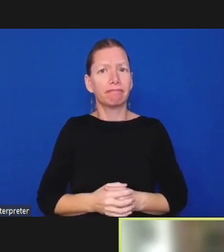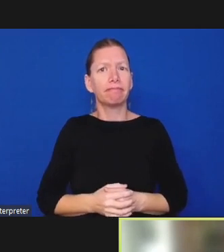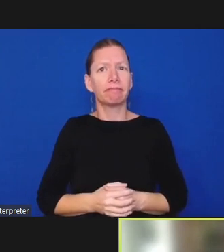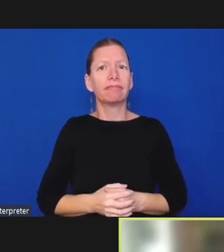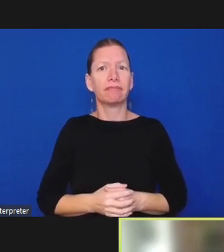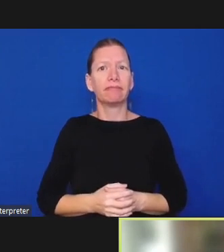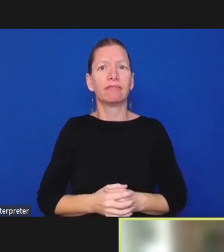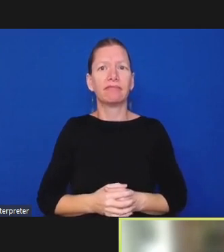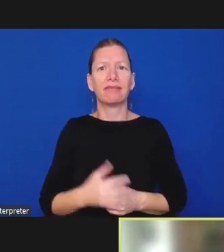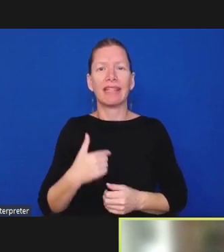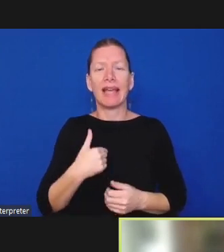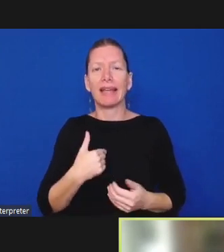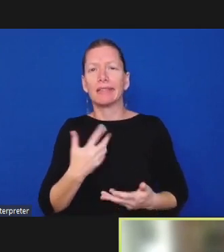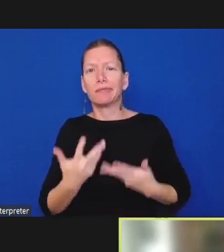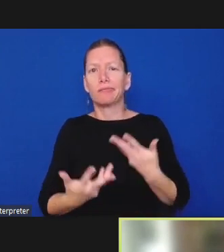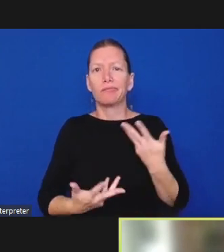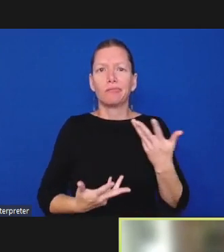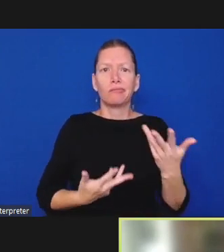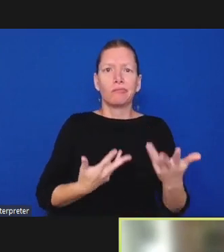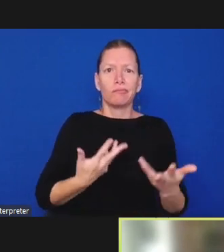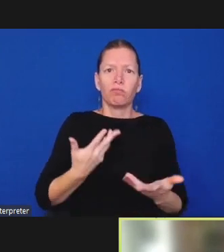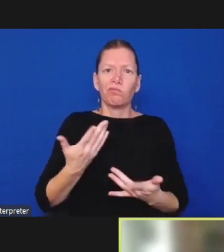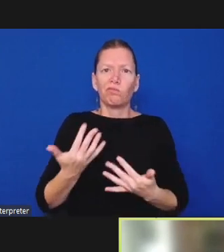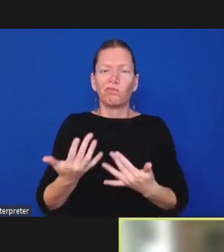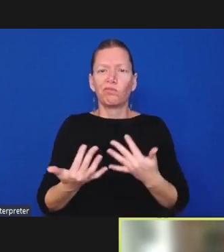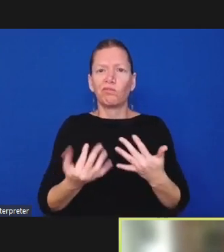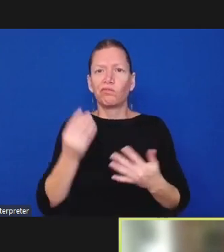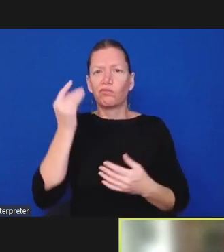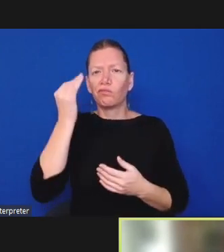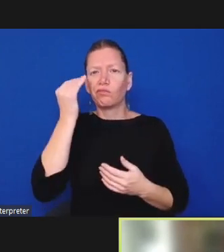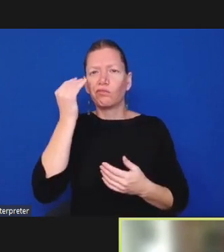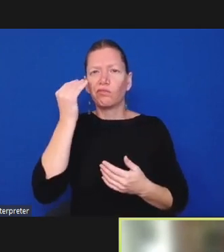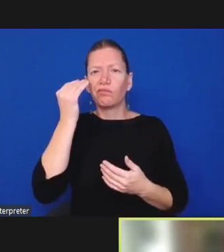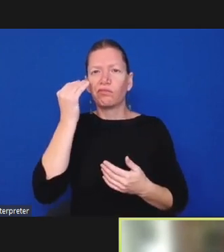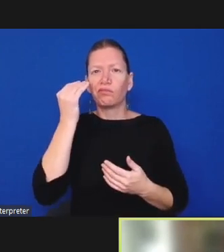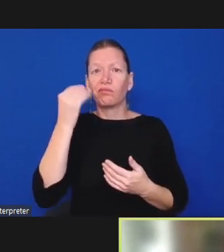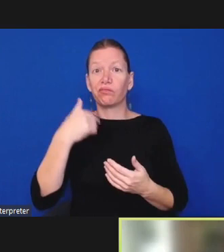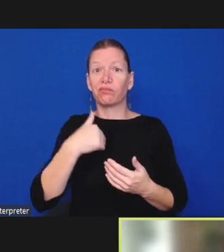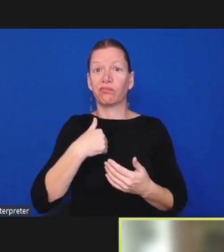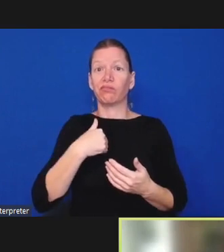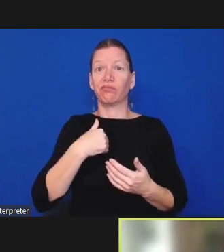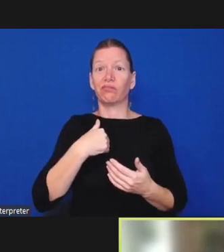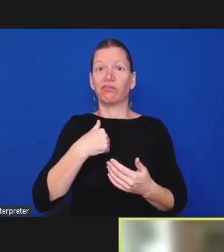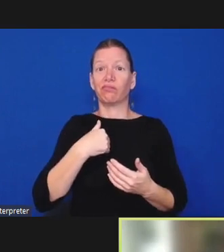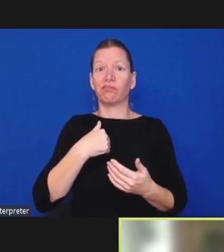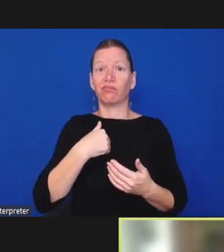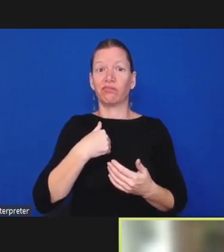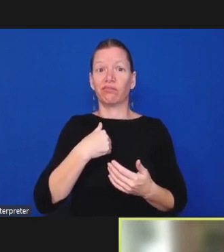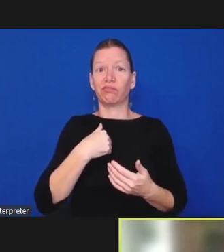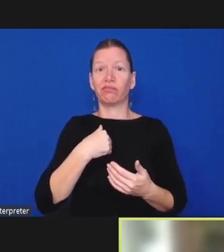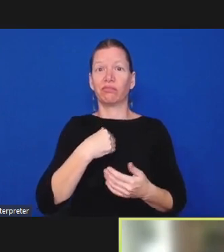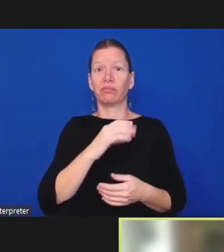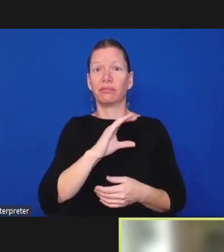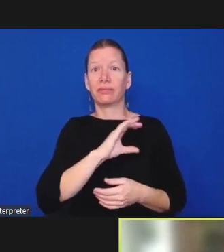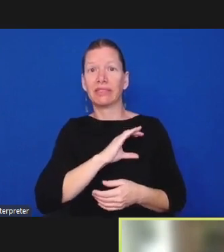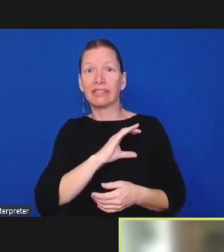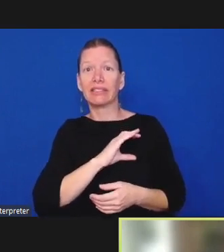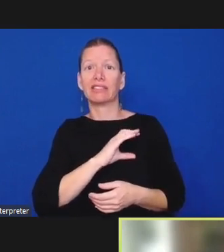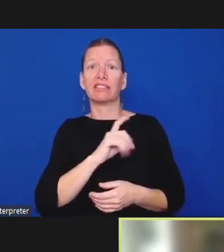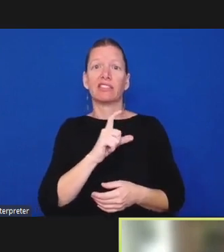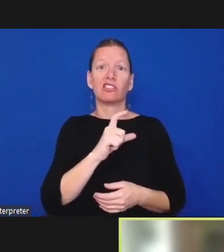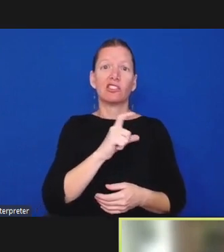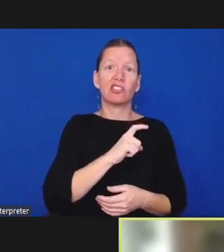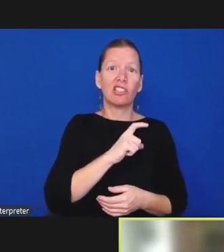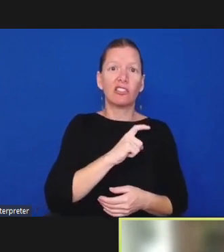there are uh police and sheriff are and a lot of and a lot of other whatever law enforcement